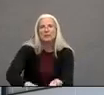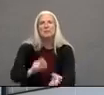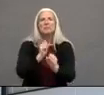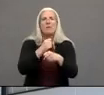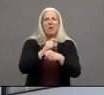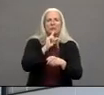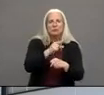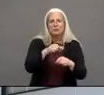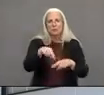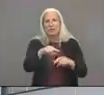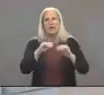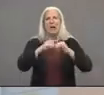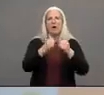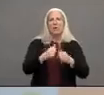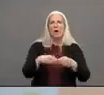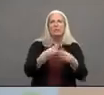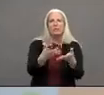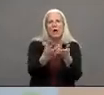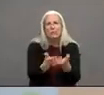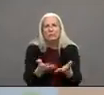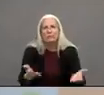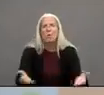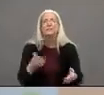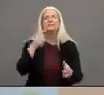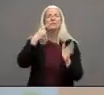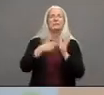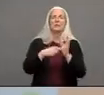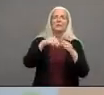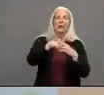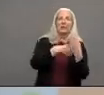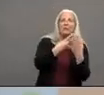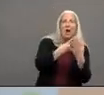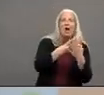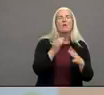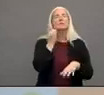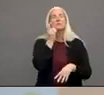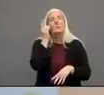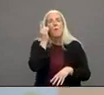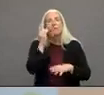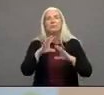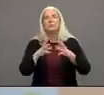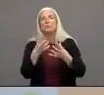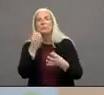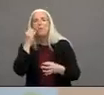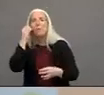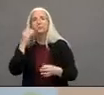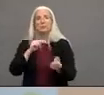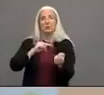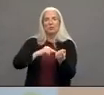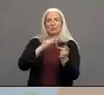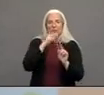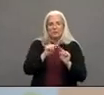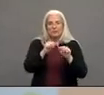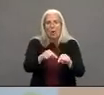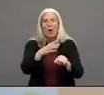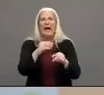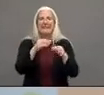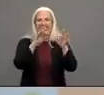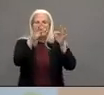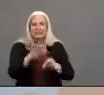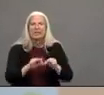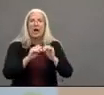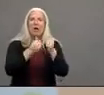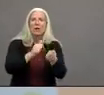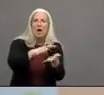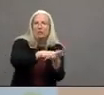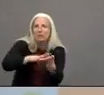dormitories and homeless shelters so our nurses provide guidance to these facilities to try to lessen the spread of infection they